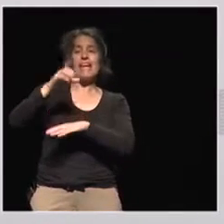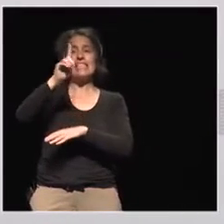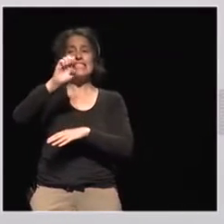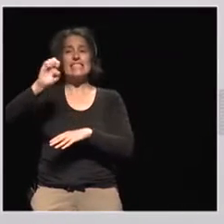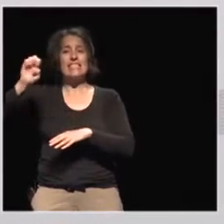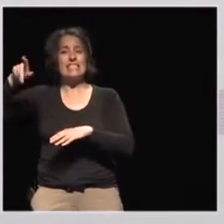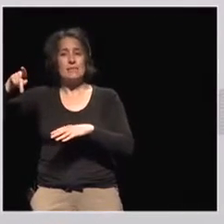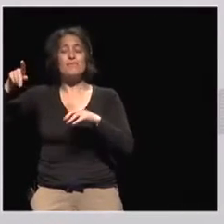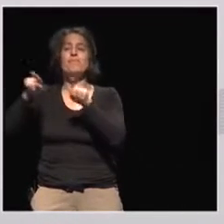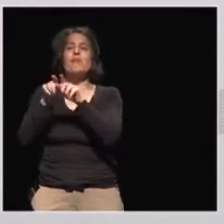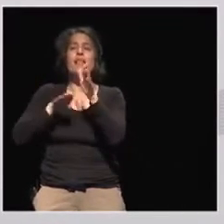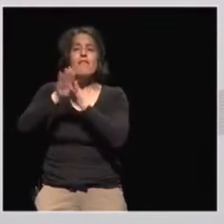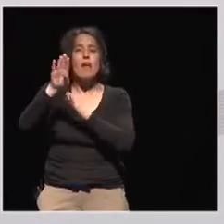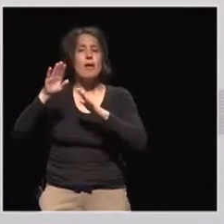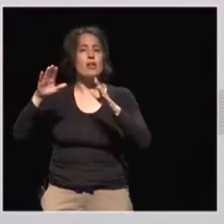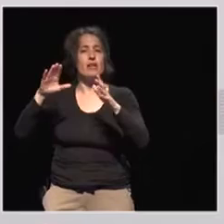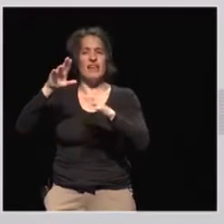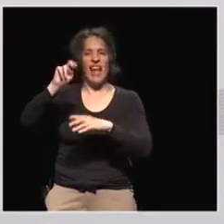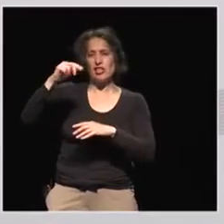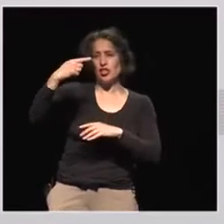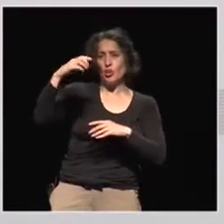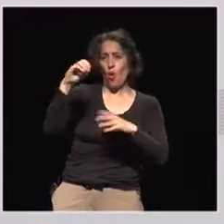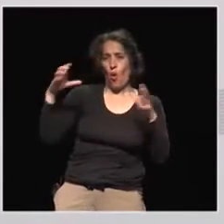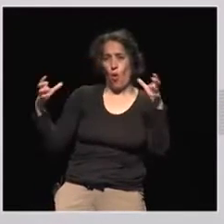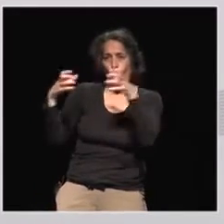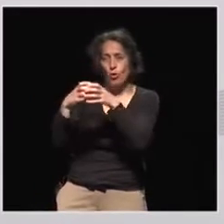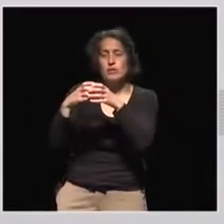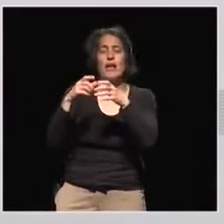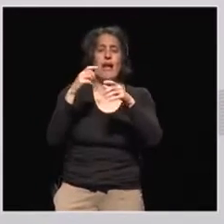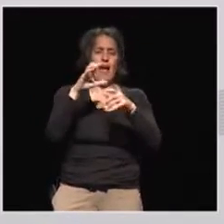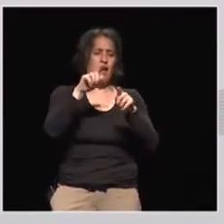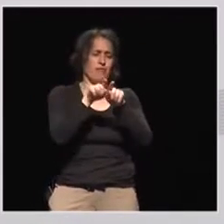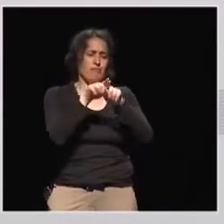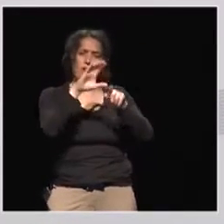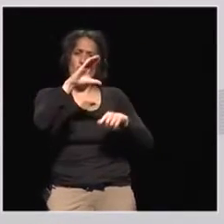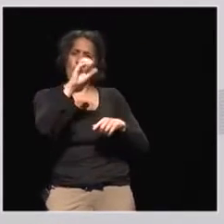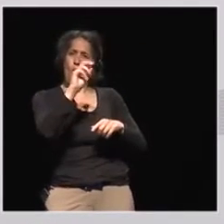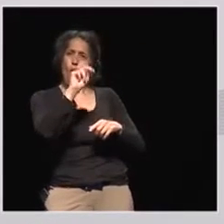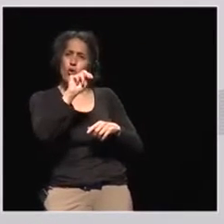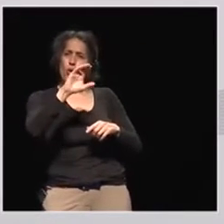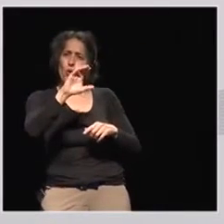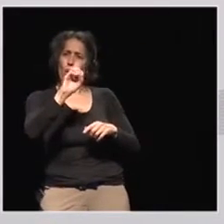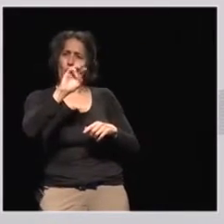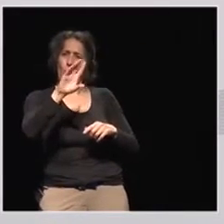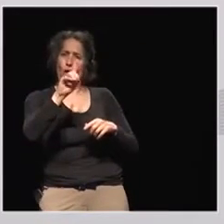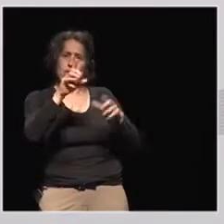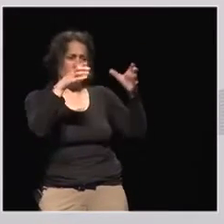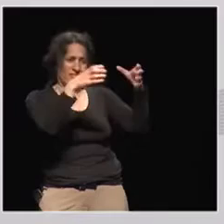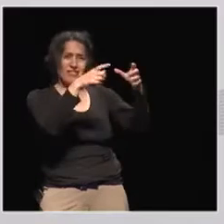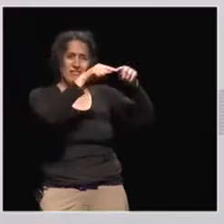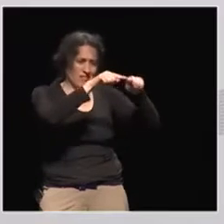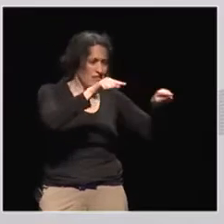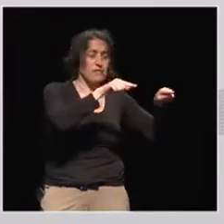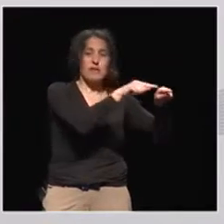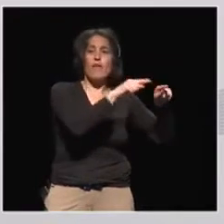NGOs. It is initiated by the DARE Forum, which is the working group of CONCORD on global citizenship, development education and awareness